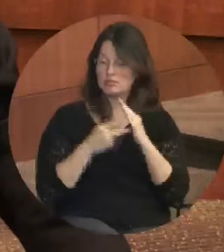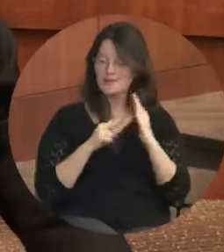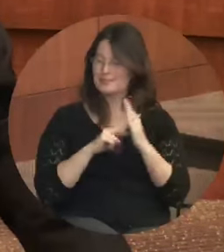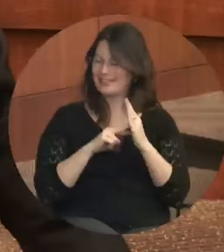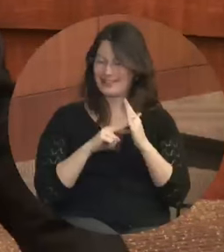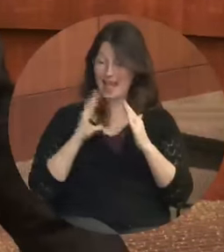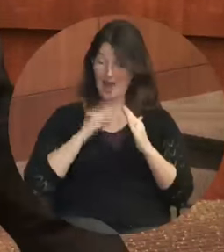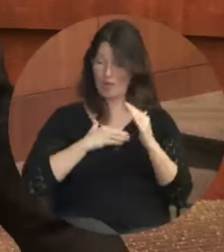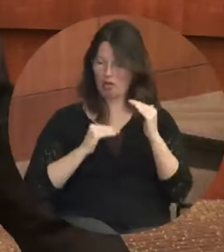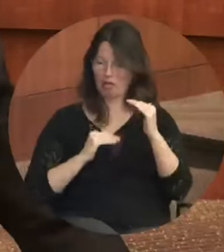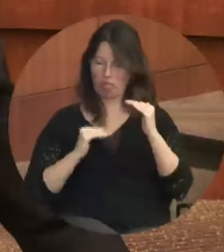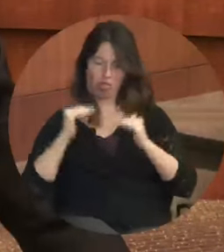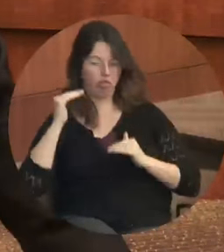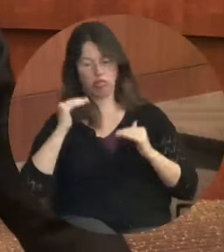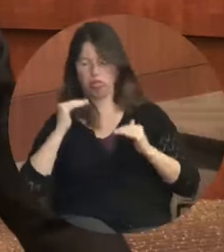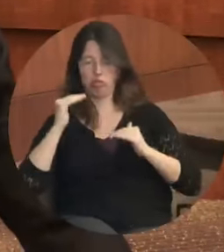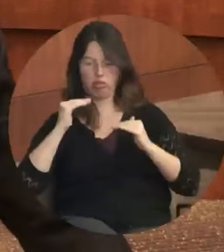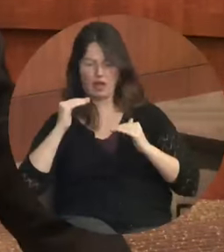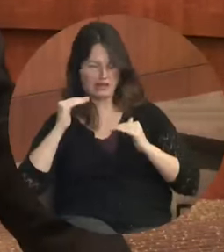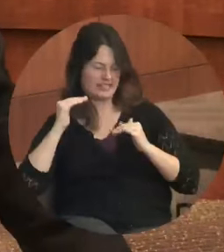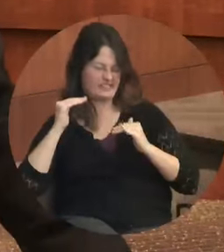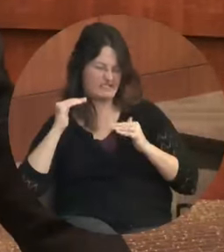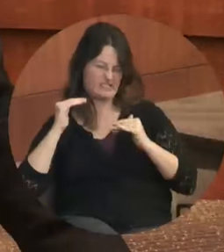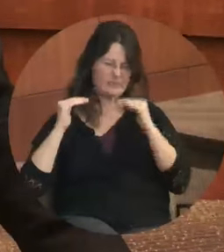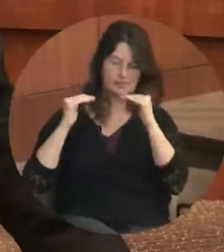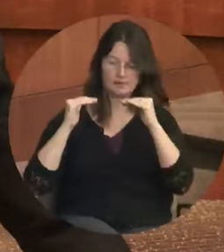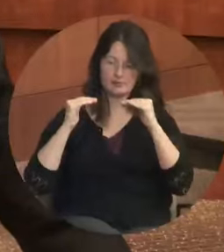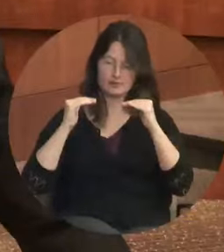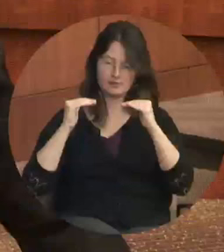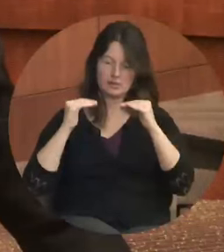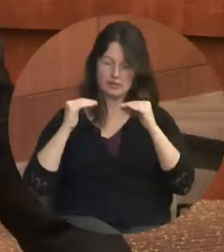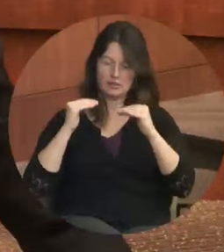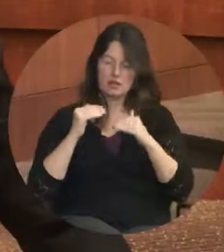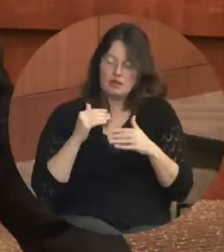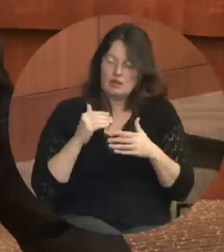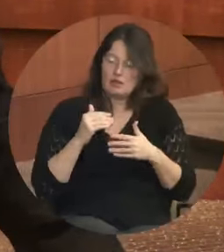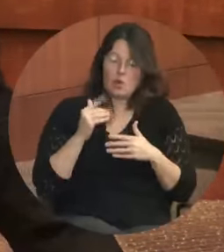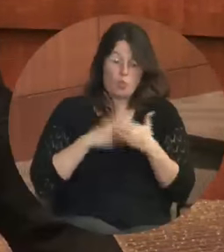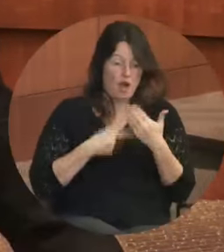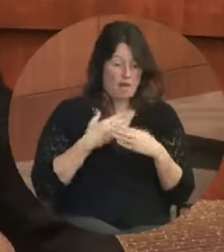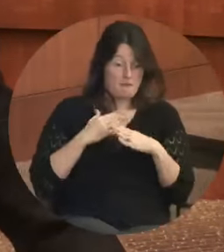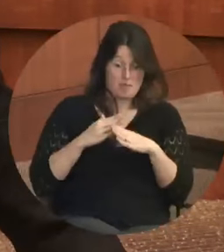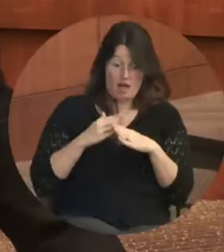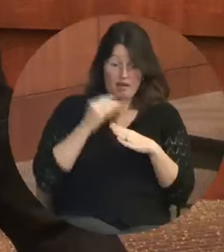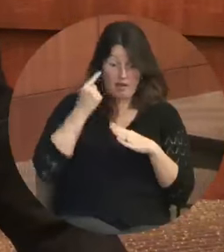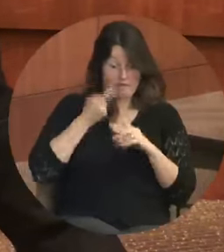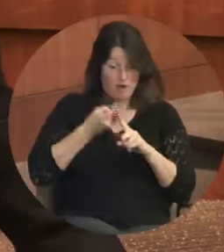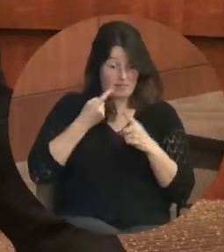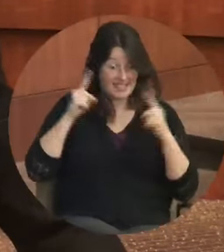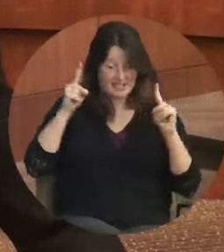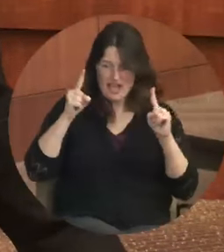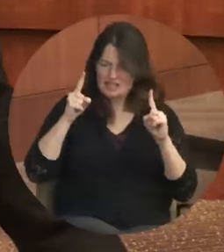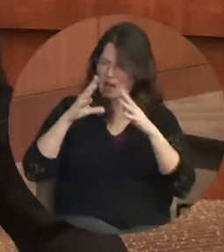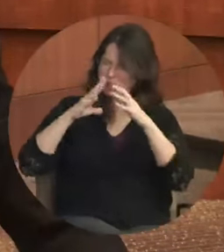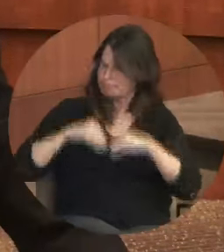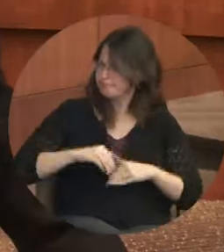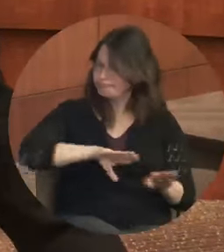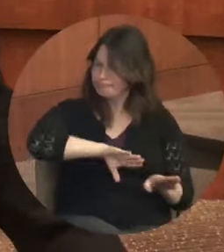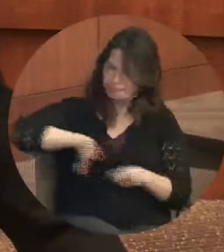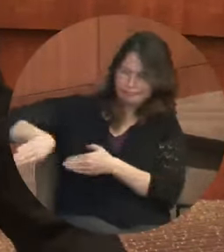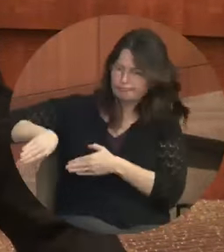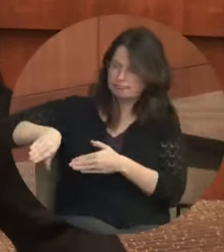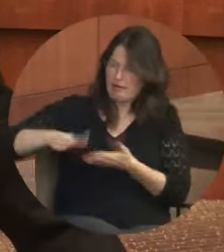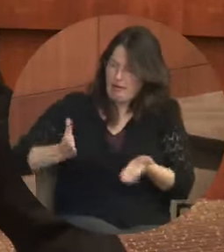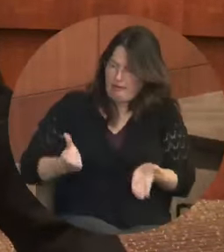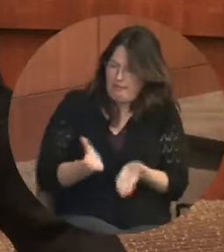imbalances that keep people from breaking out of the cycle of poverty. It means offering an intentional leg up to